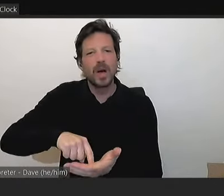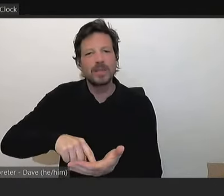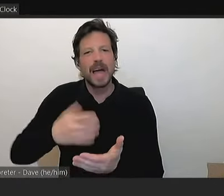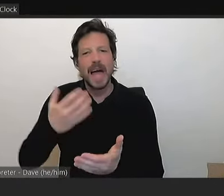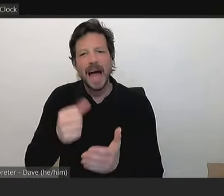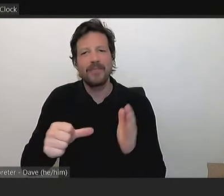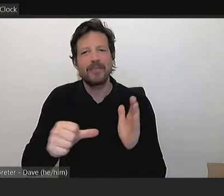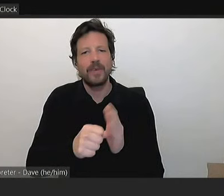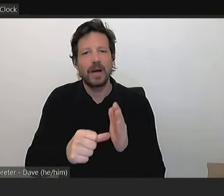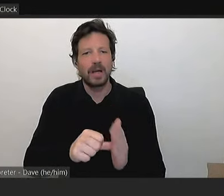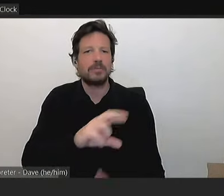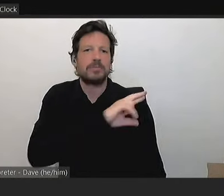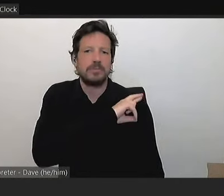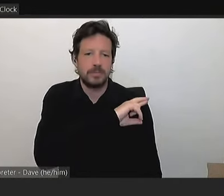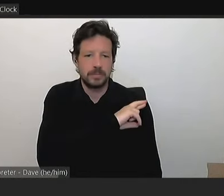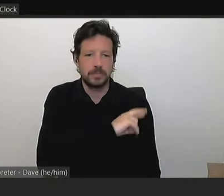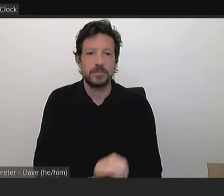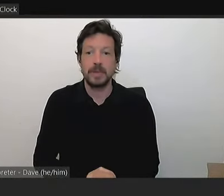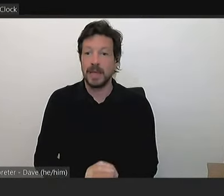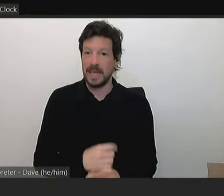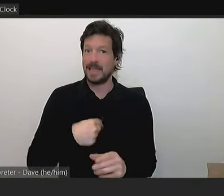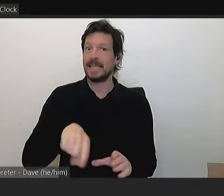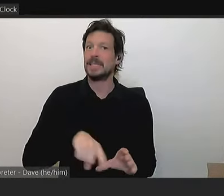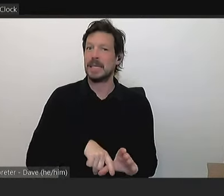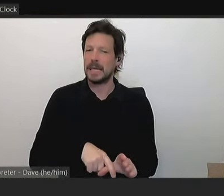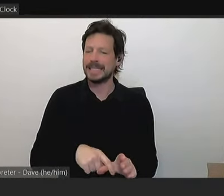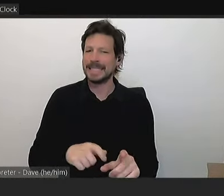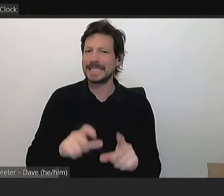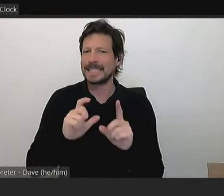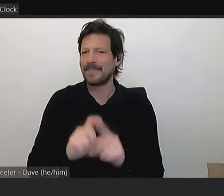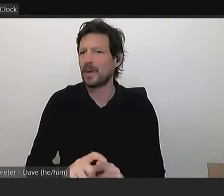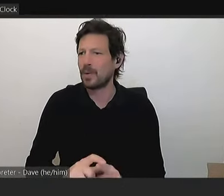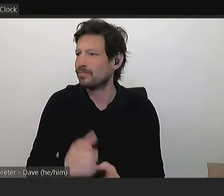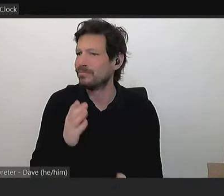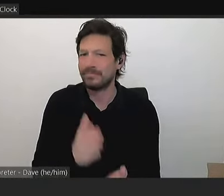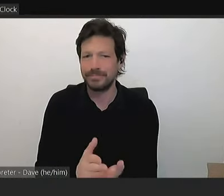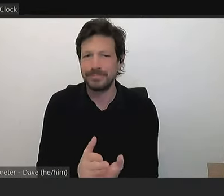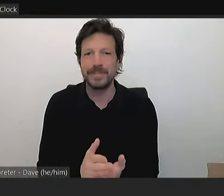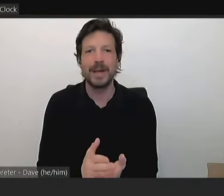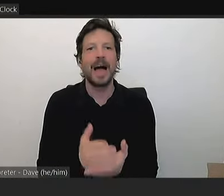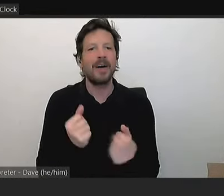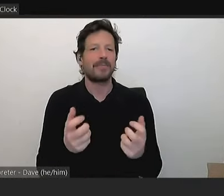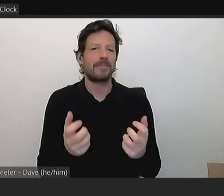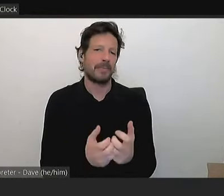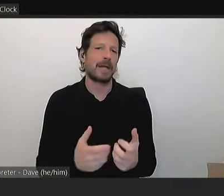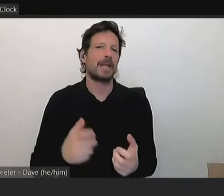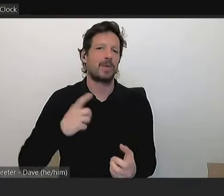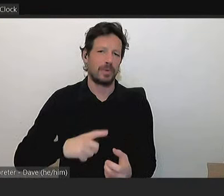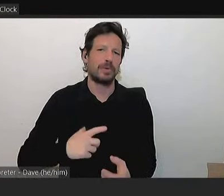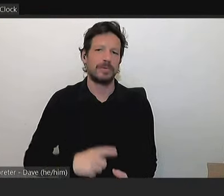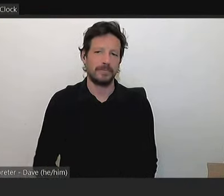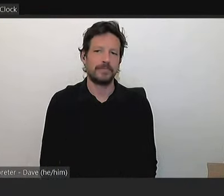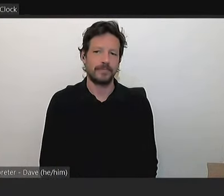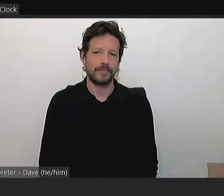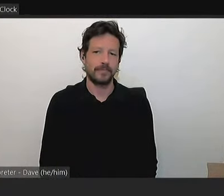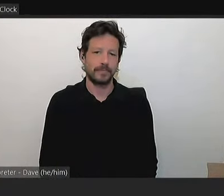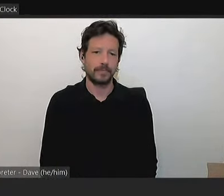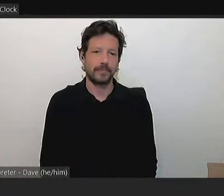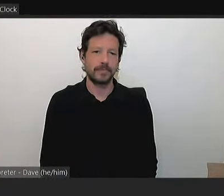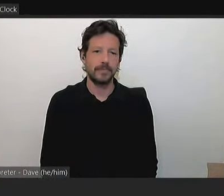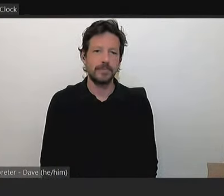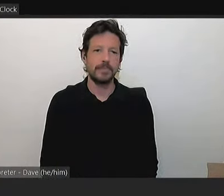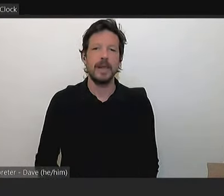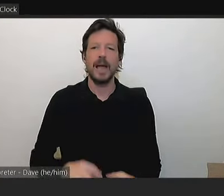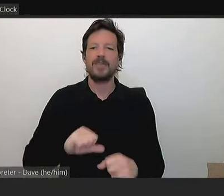This has been a difficult year and there are a number of reasons for that. There's a COVID legacy